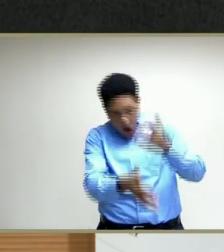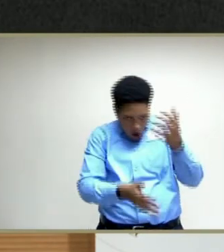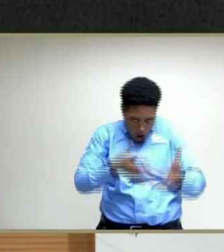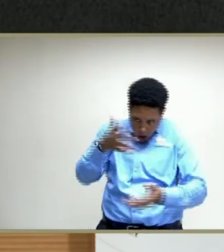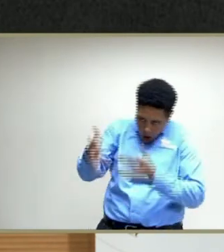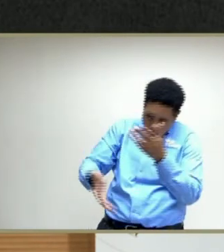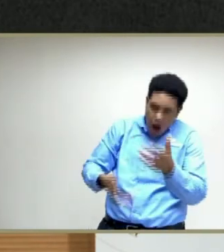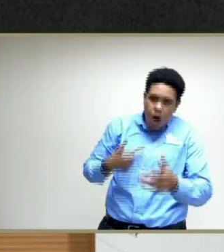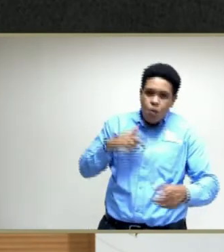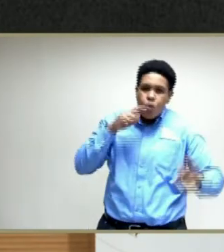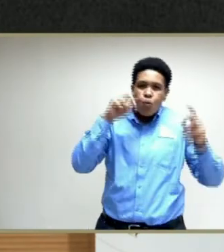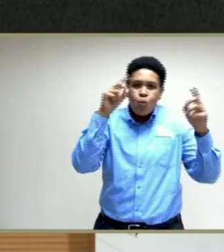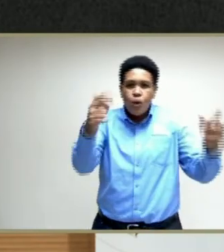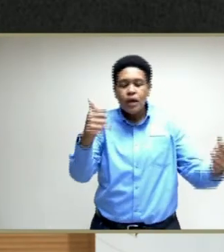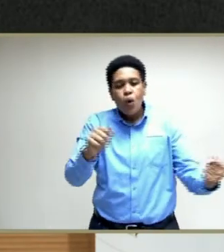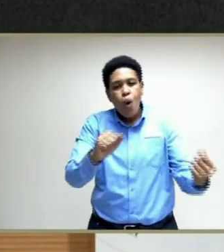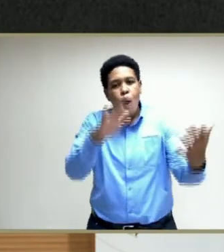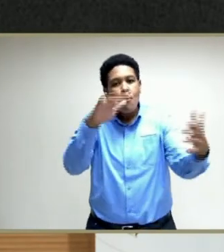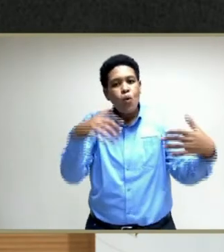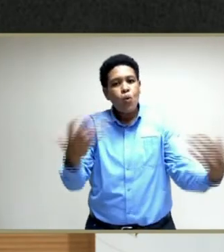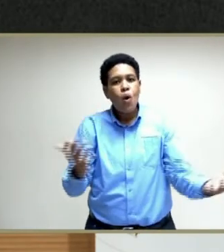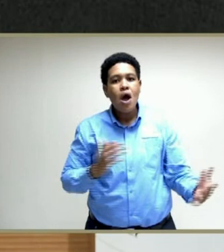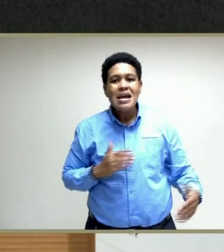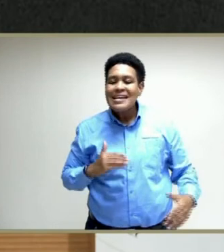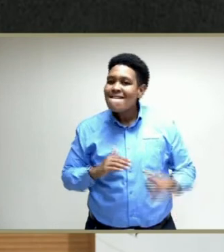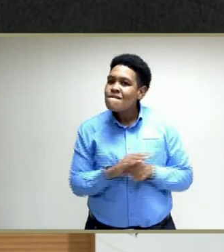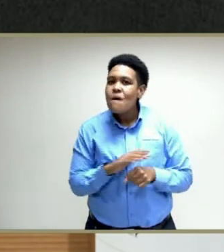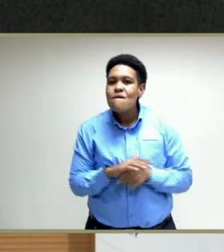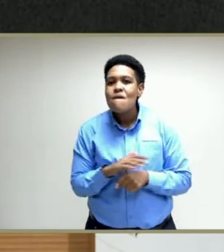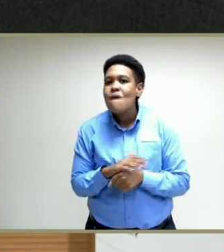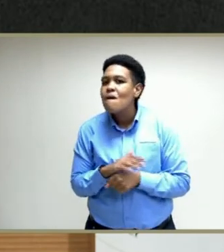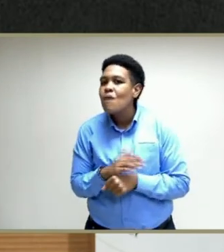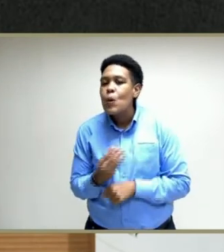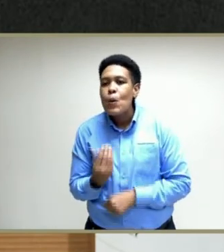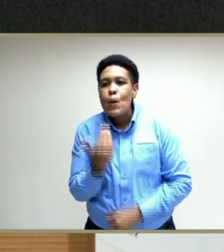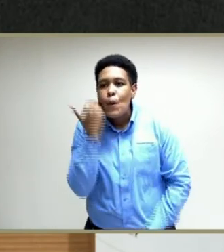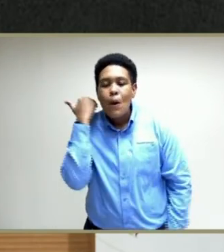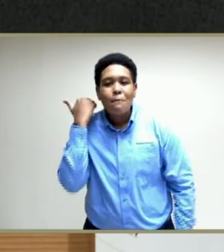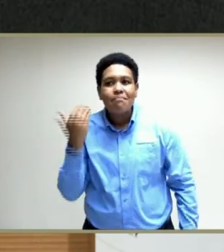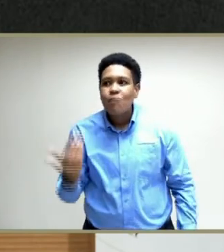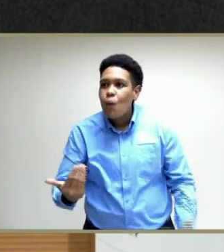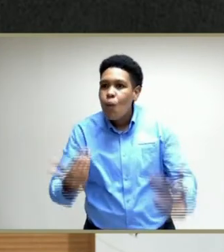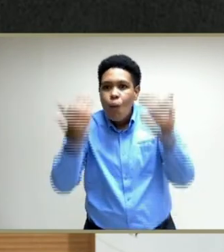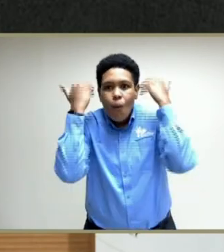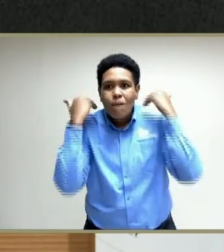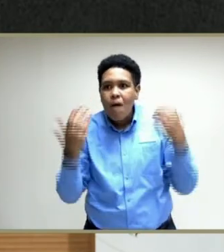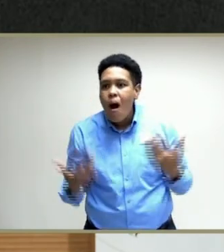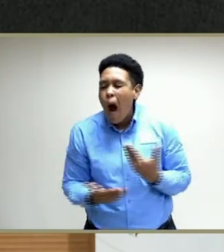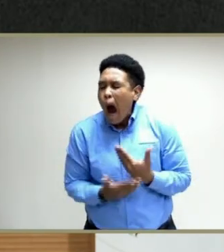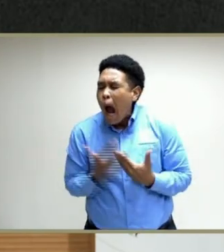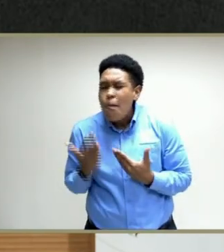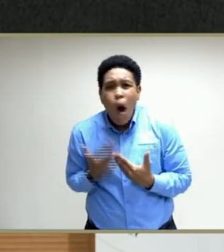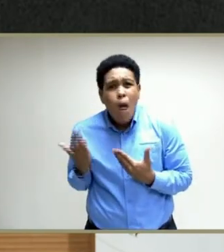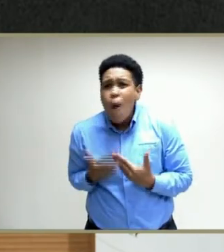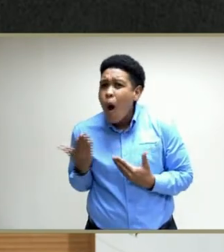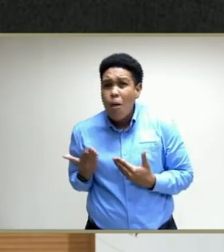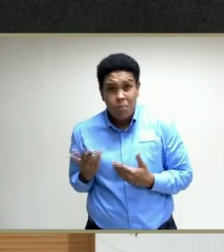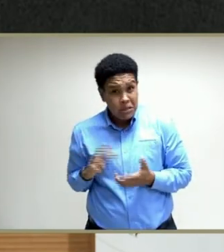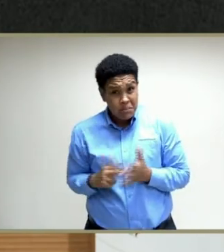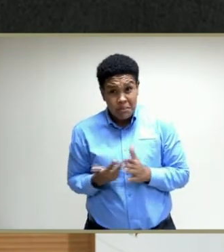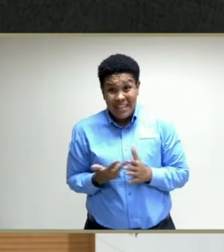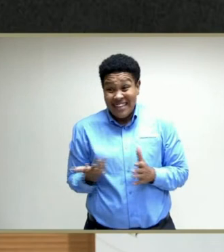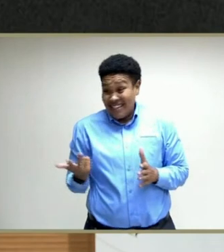quickly are approaching our capacity for COVID management. And therefore, that will spill over into our general